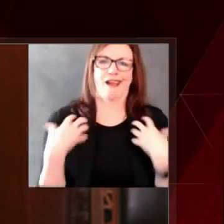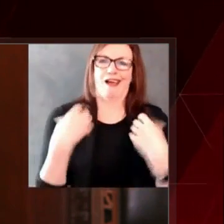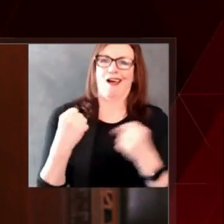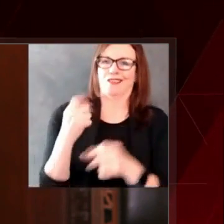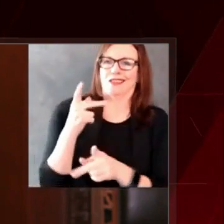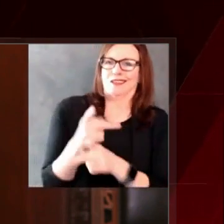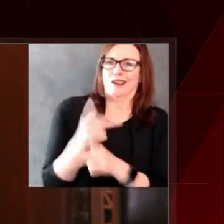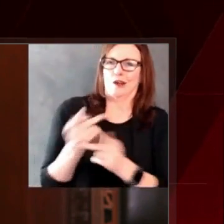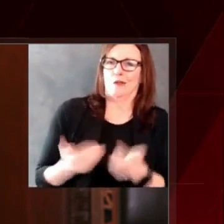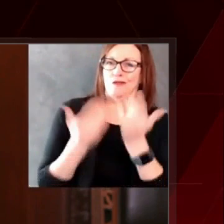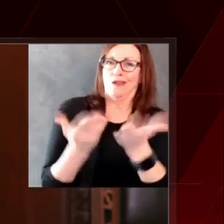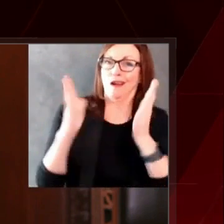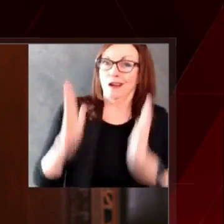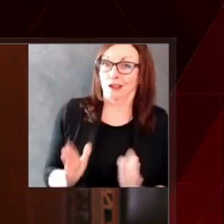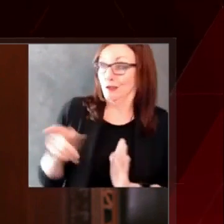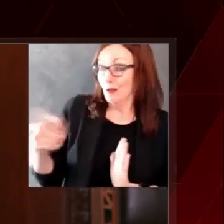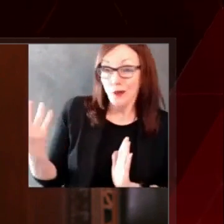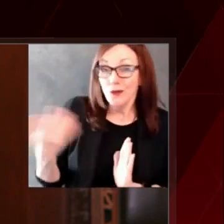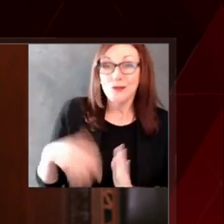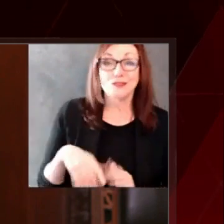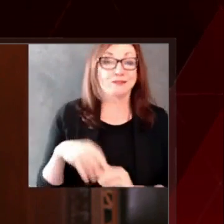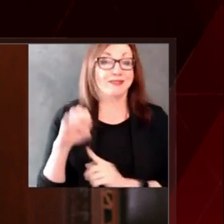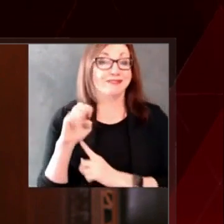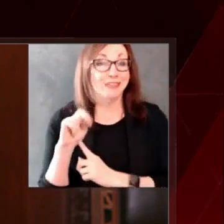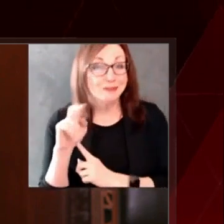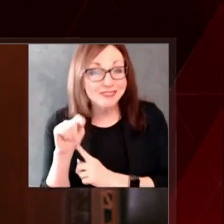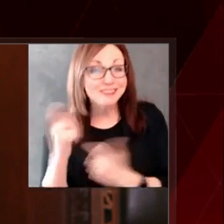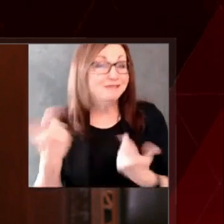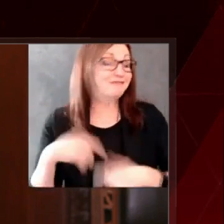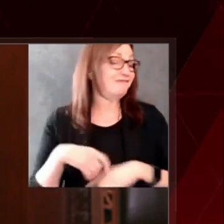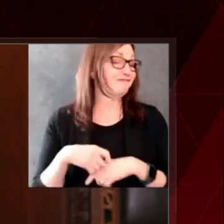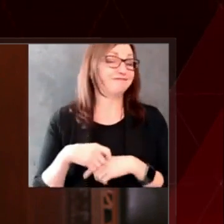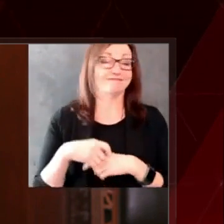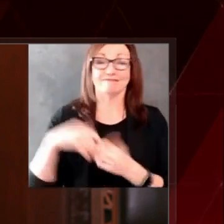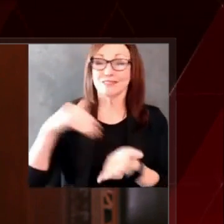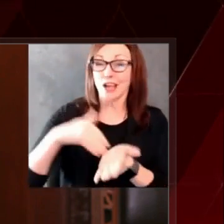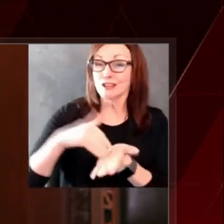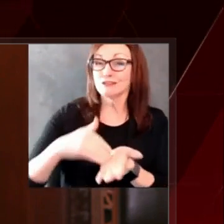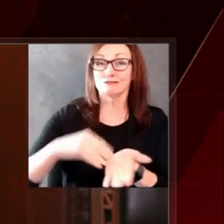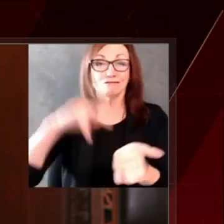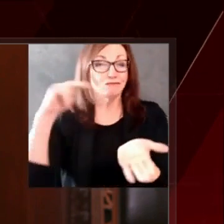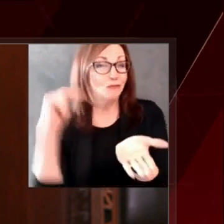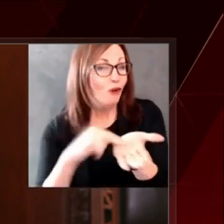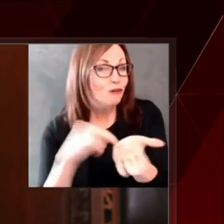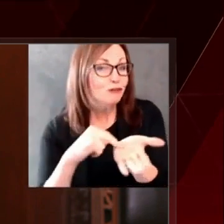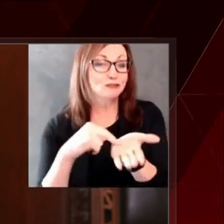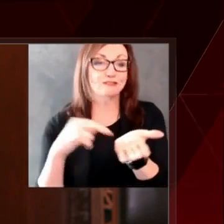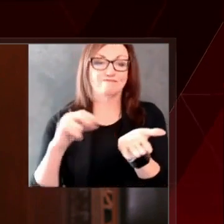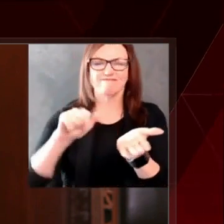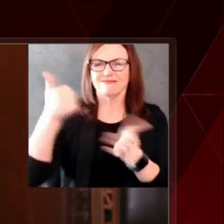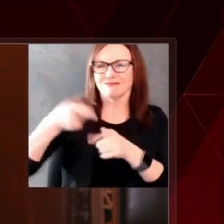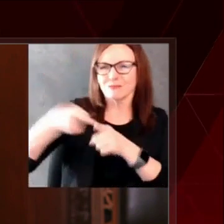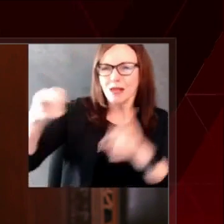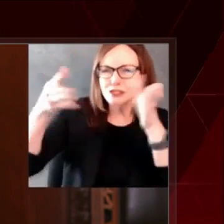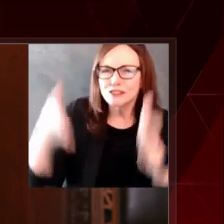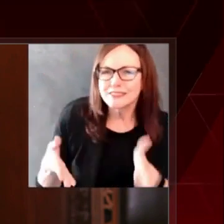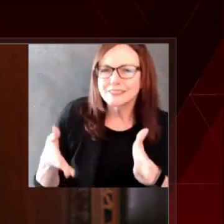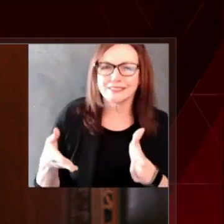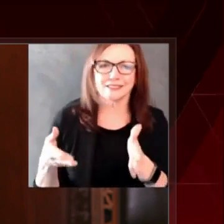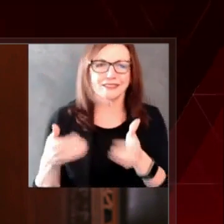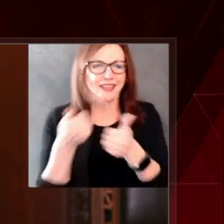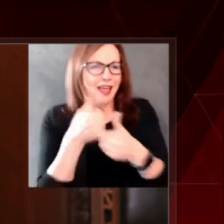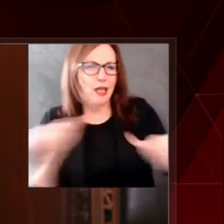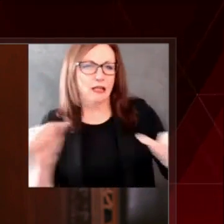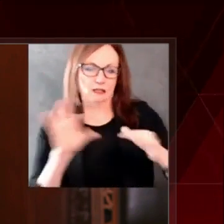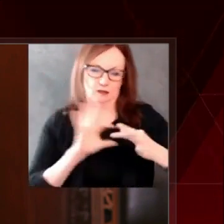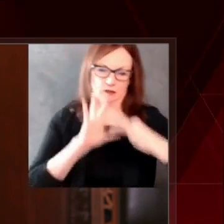working to get the COVID-19 vaccine out to folks who need it quickly, safely, and equitably, and it's going to take all